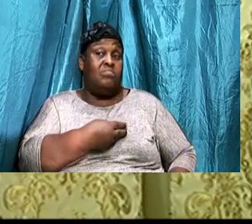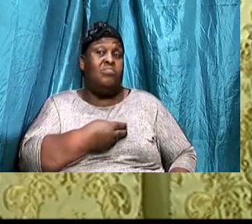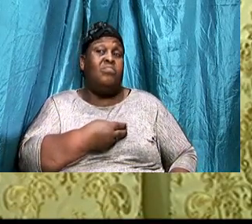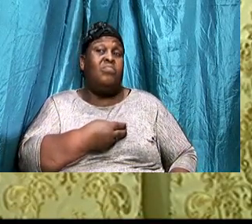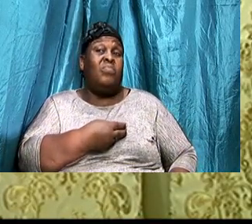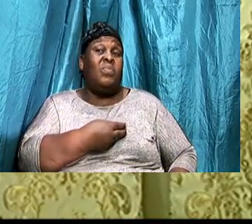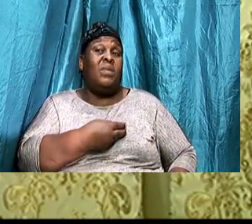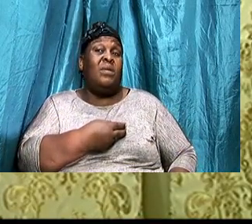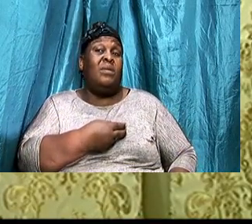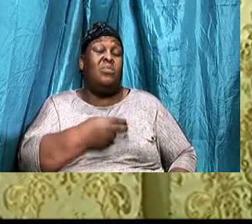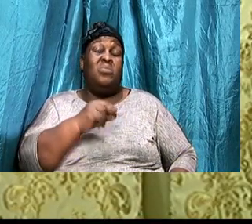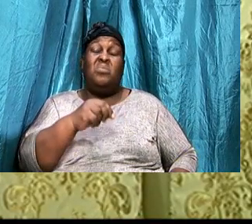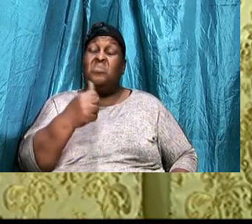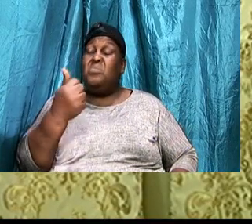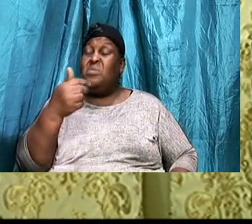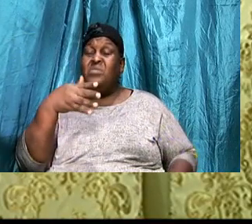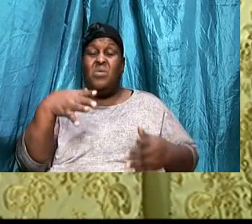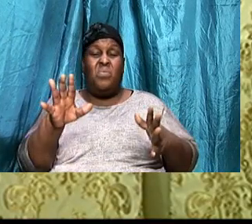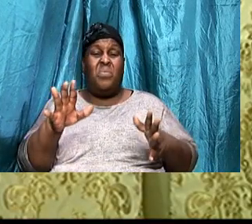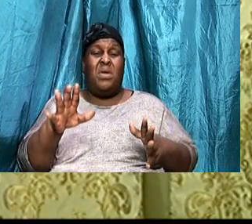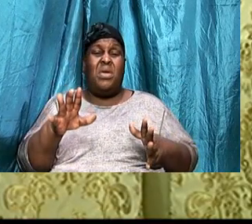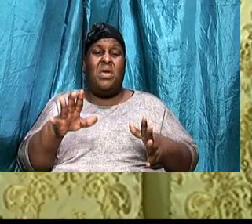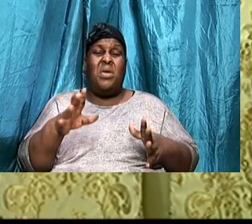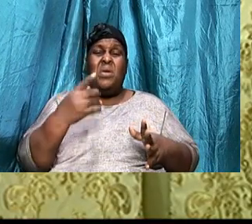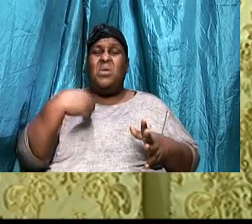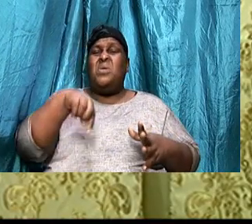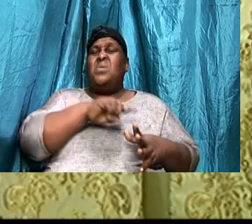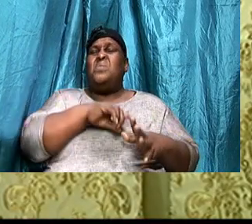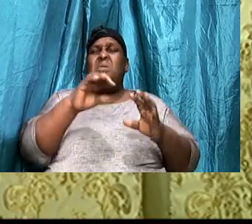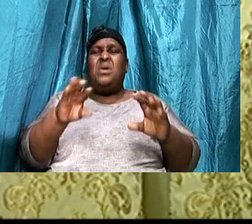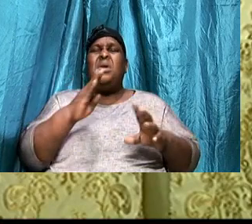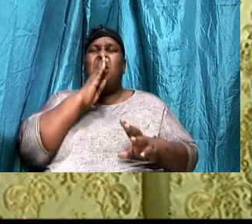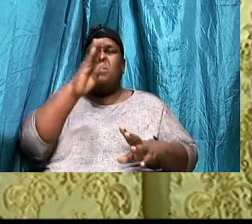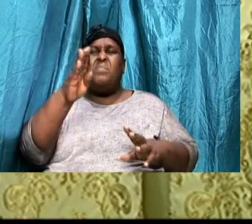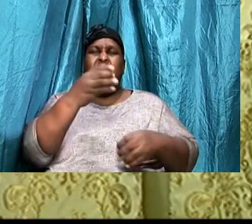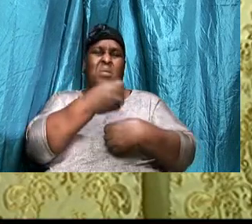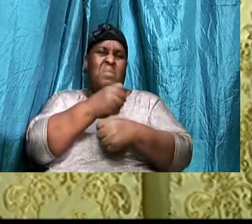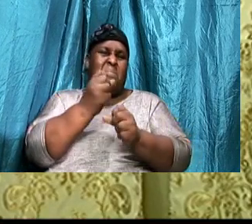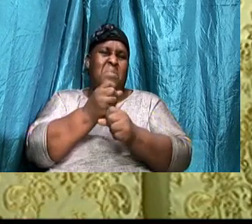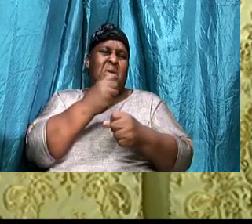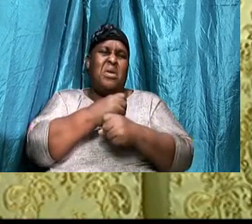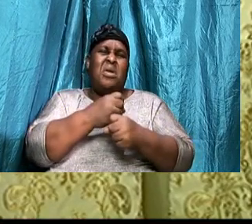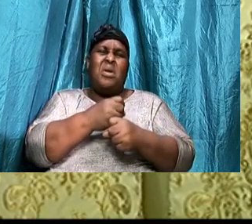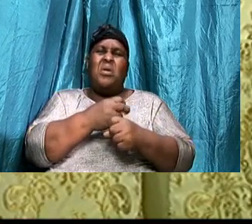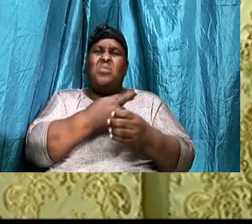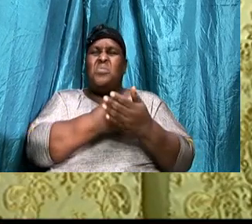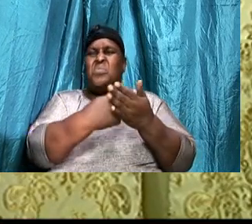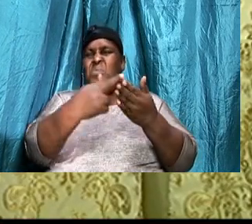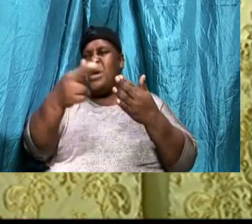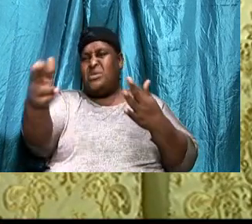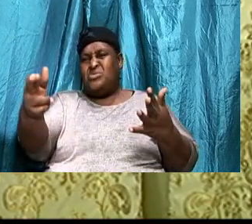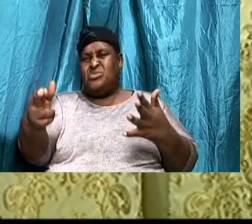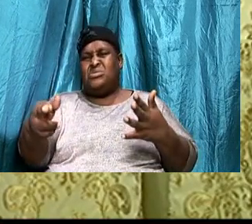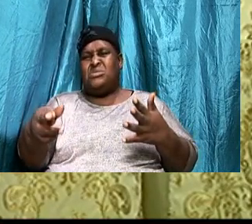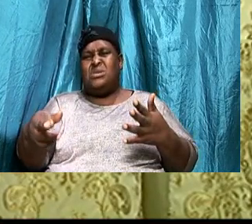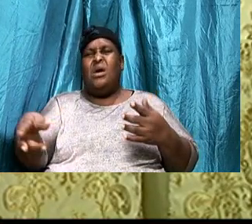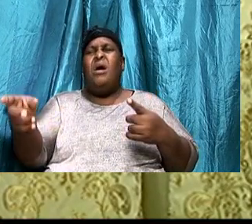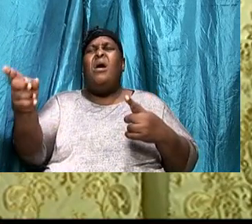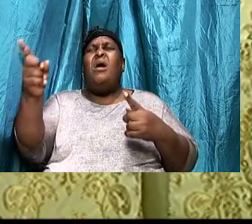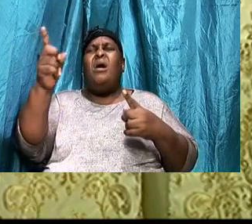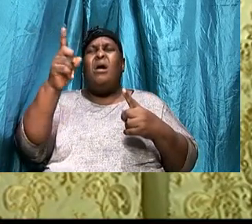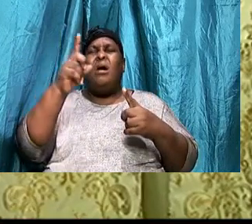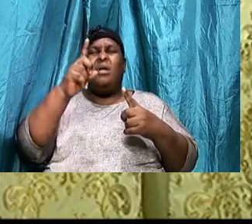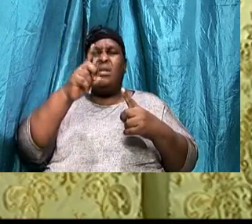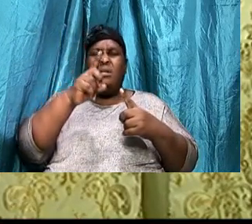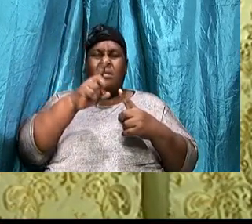And in no other way, Can we be made, Righteous, Than for Jesus Christ, Righteousness, To be imputed,